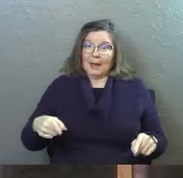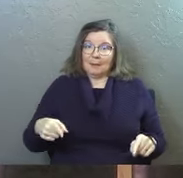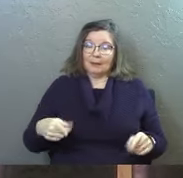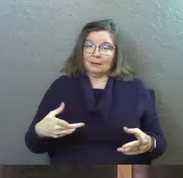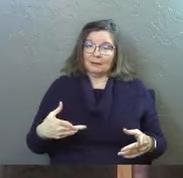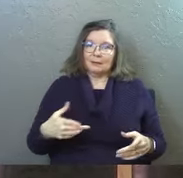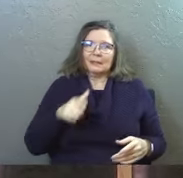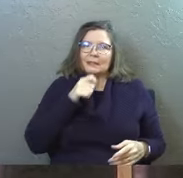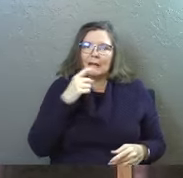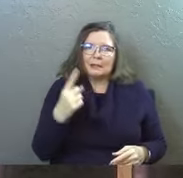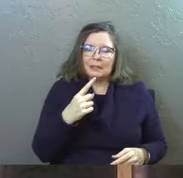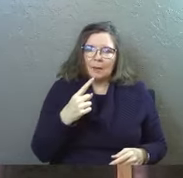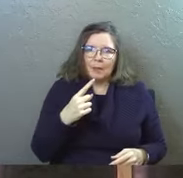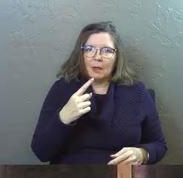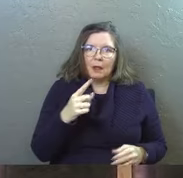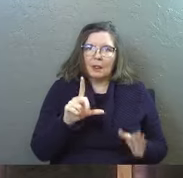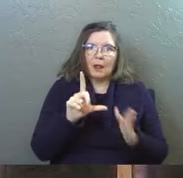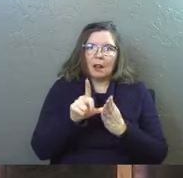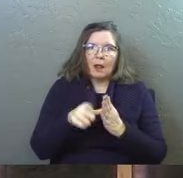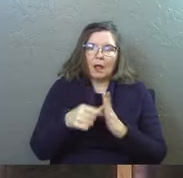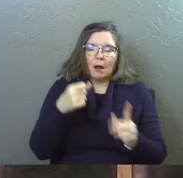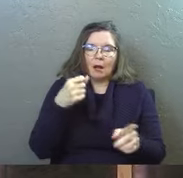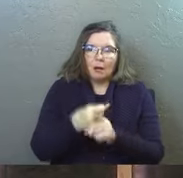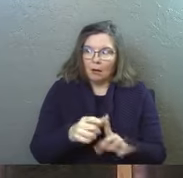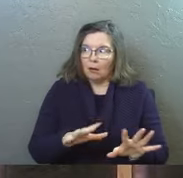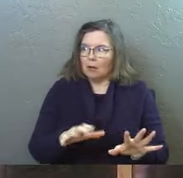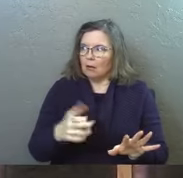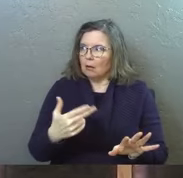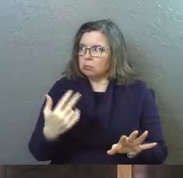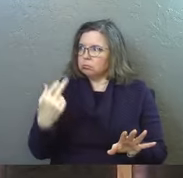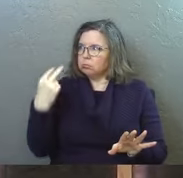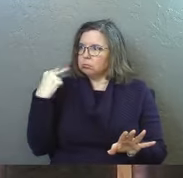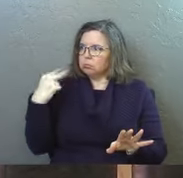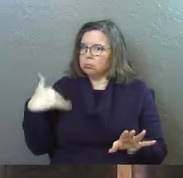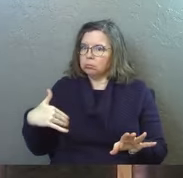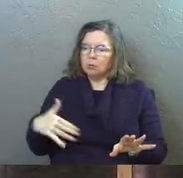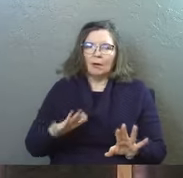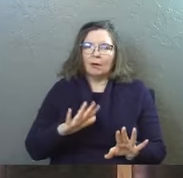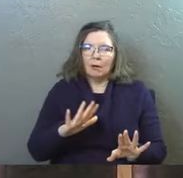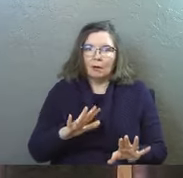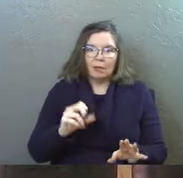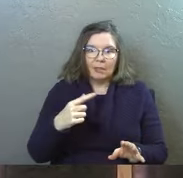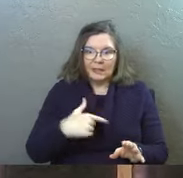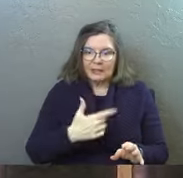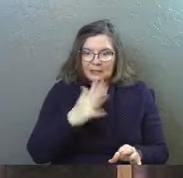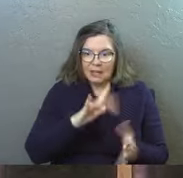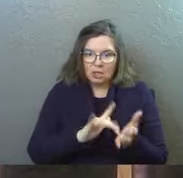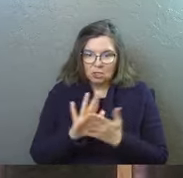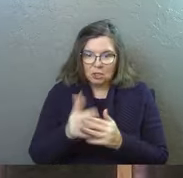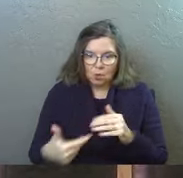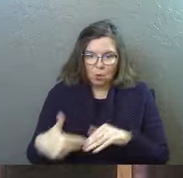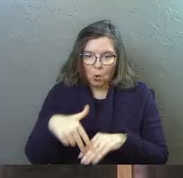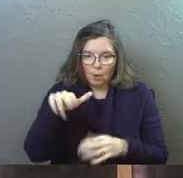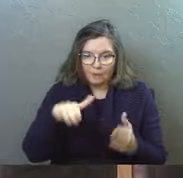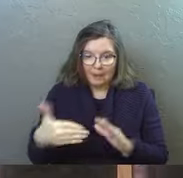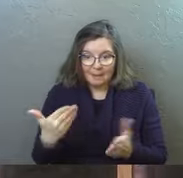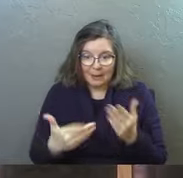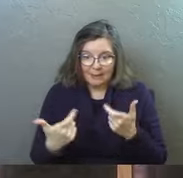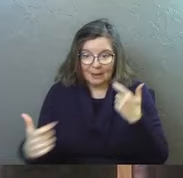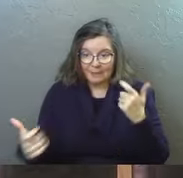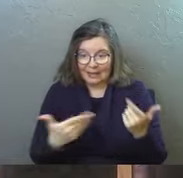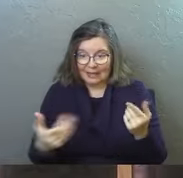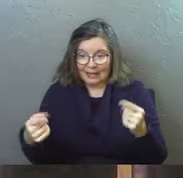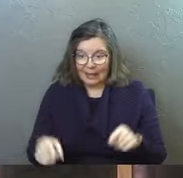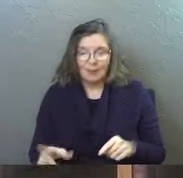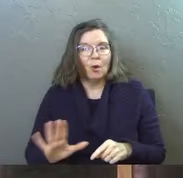Okay, this isn't something that dawned on everybody decades or even centuries later. It's like, oh my gosh, this guy, Jesus, rose from the dead. Maybe a